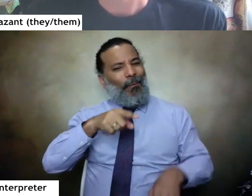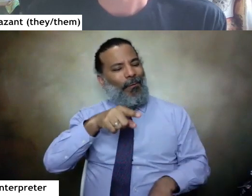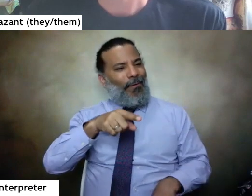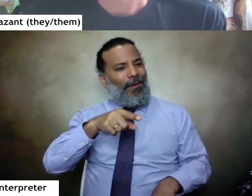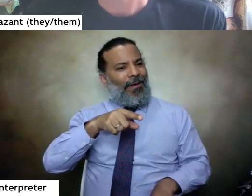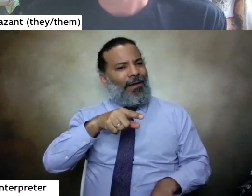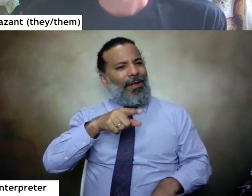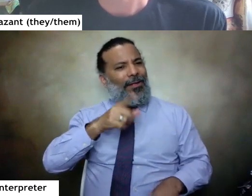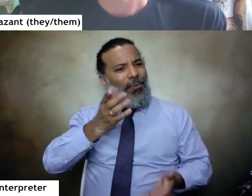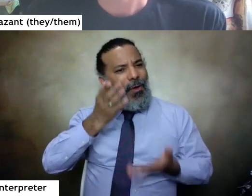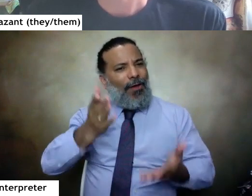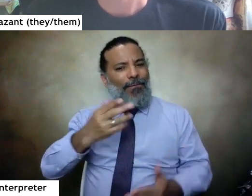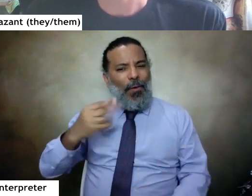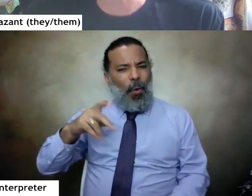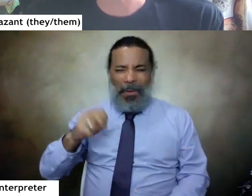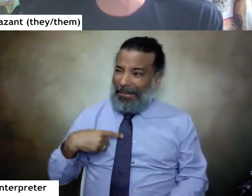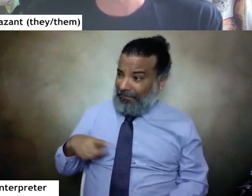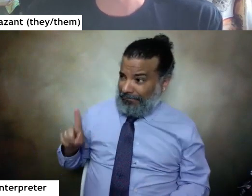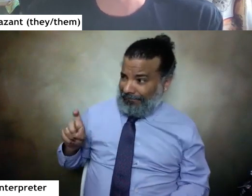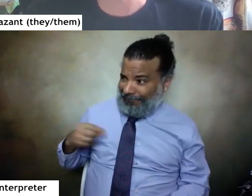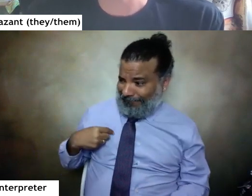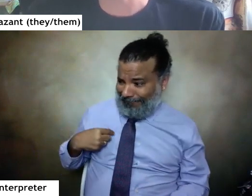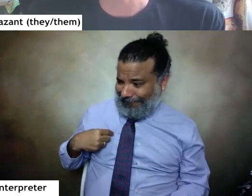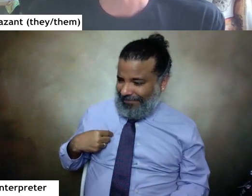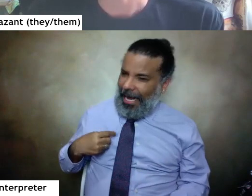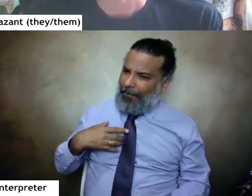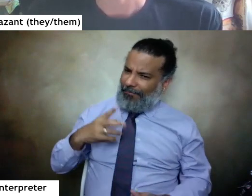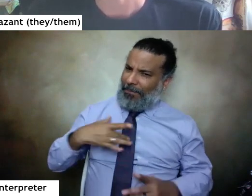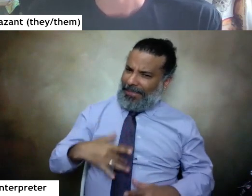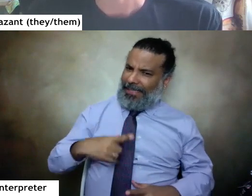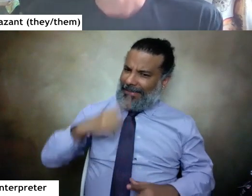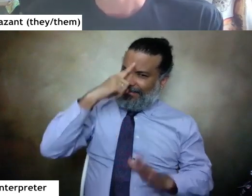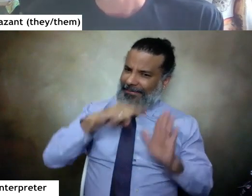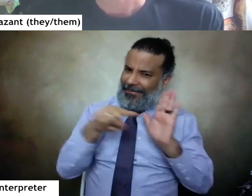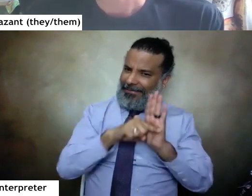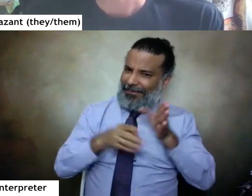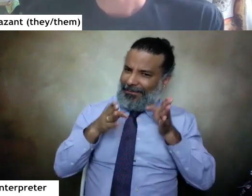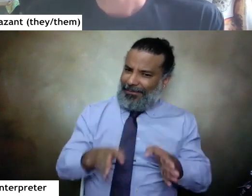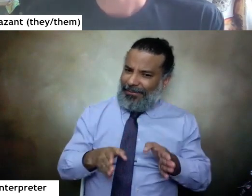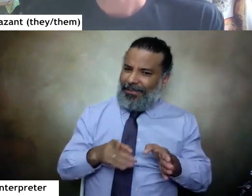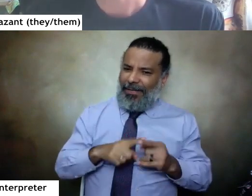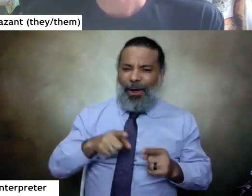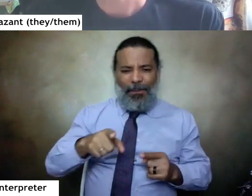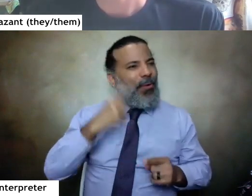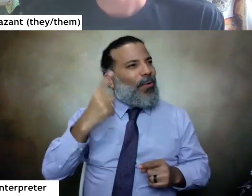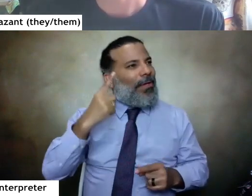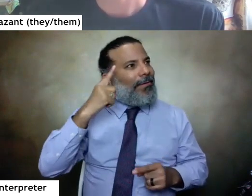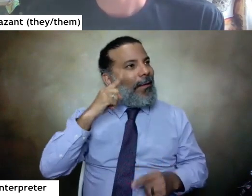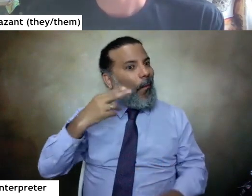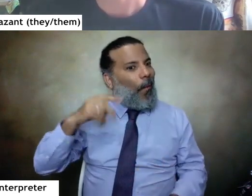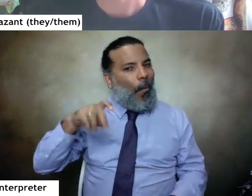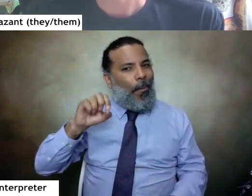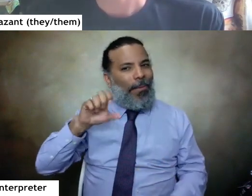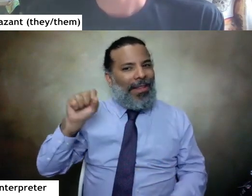you offer so much hope and i'm like but do i i'm a very pessimistic person and also say oh well you just sound so hopeless and i'm like